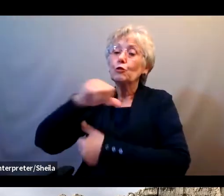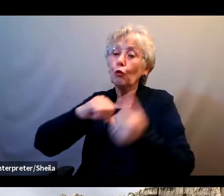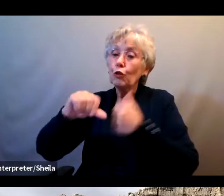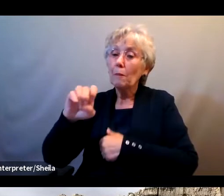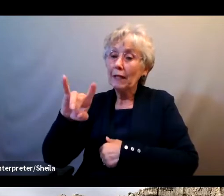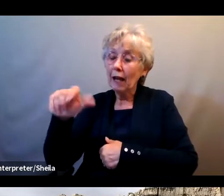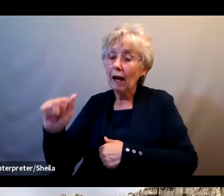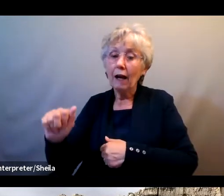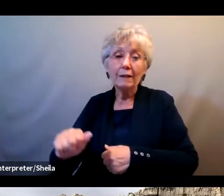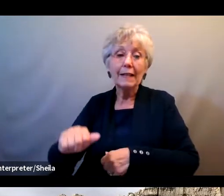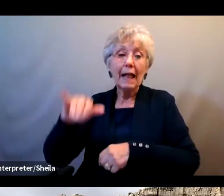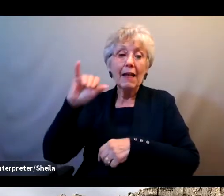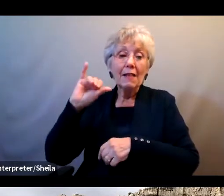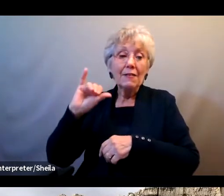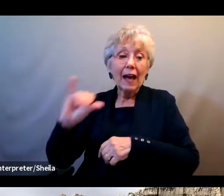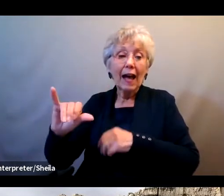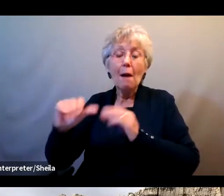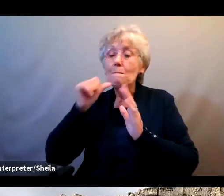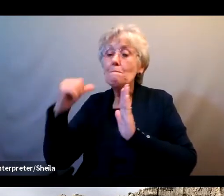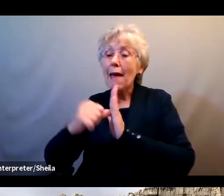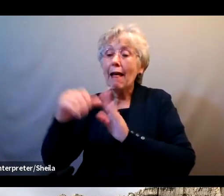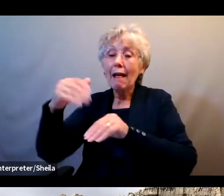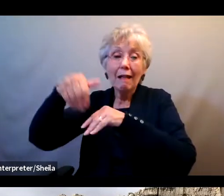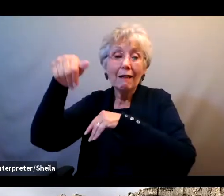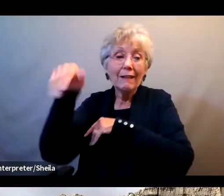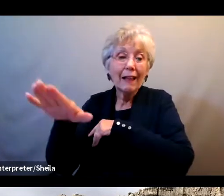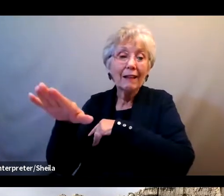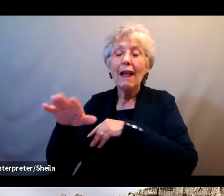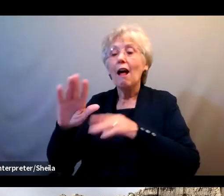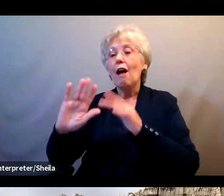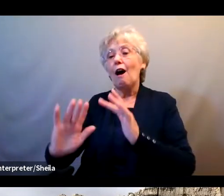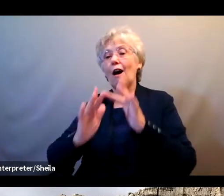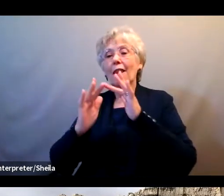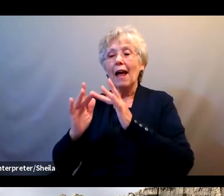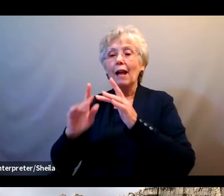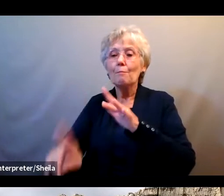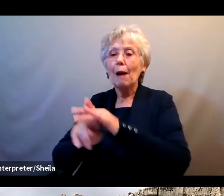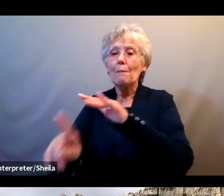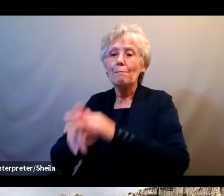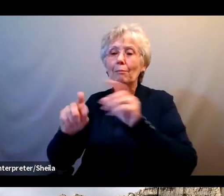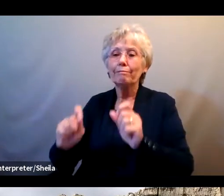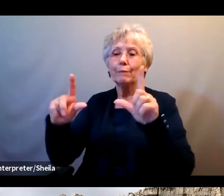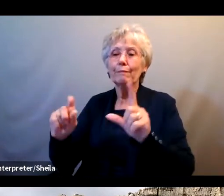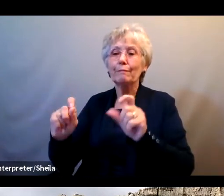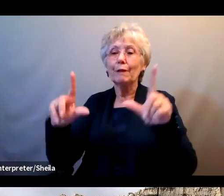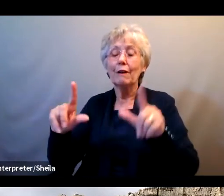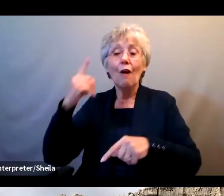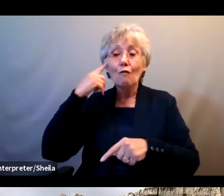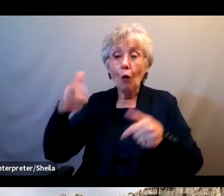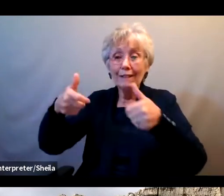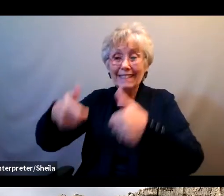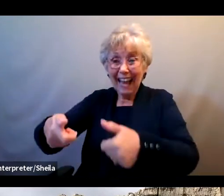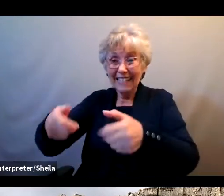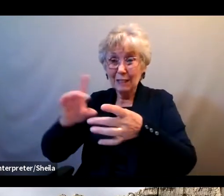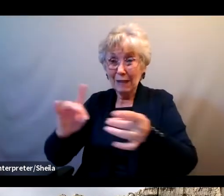online ad or pop-ups, and that rounds out the rest of the reported contact methods. For text messages specifically,